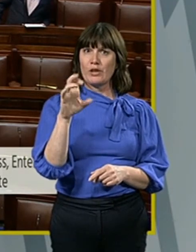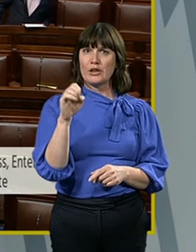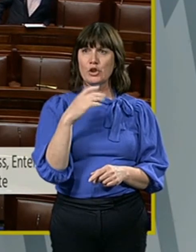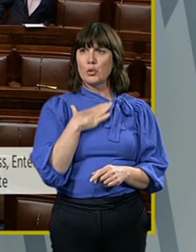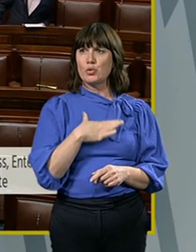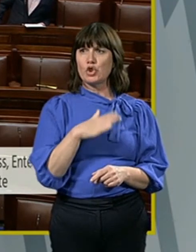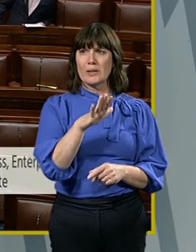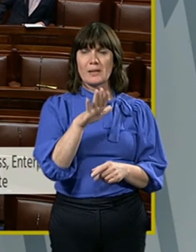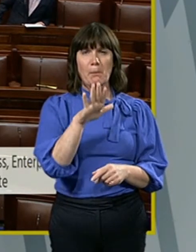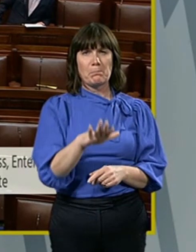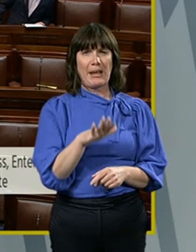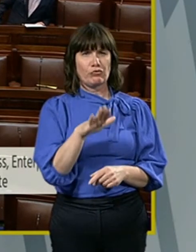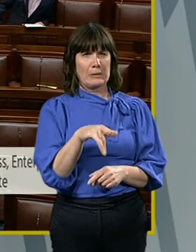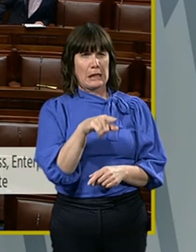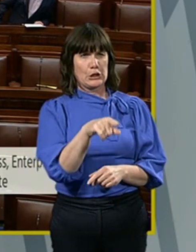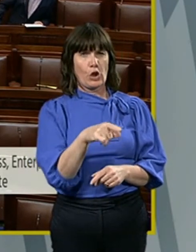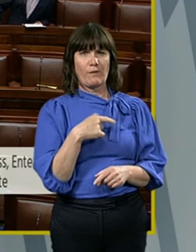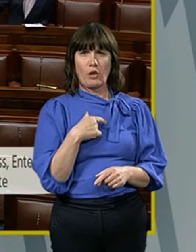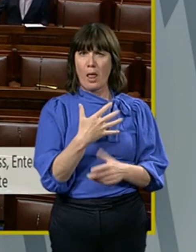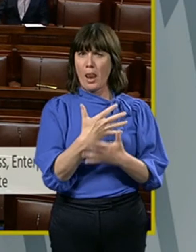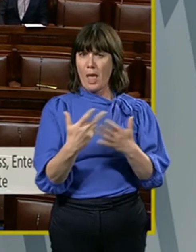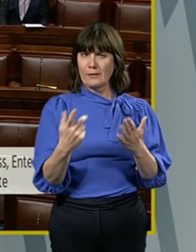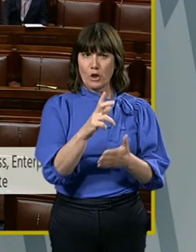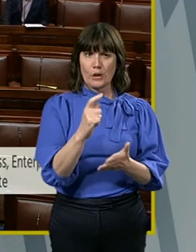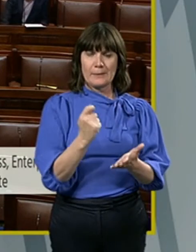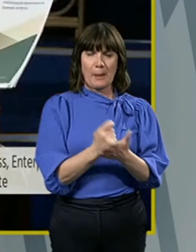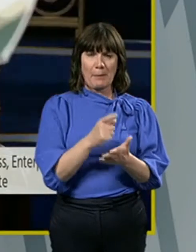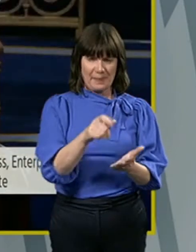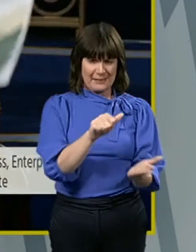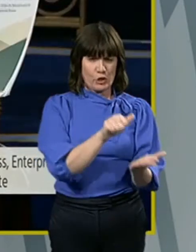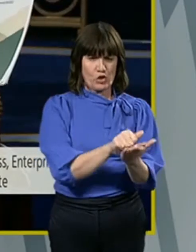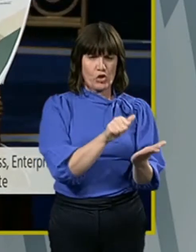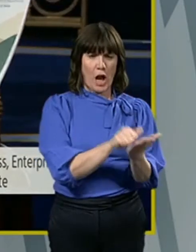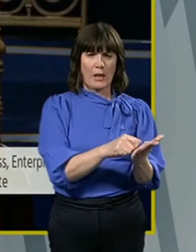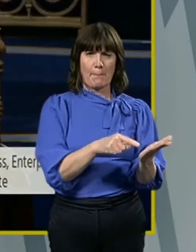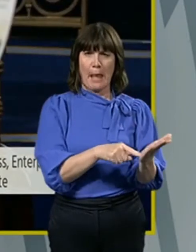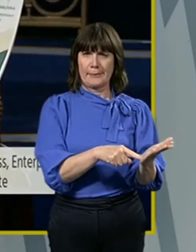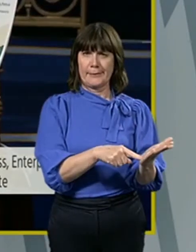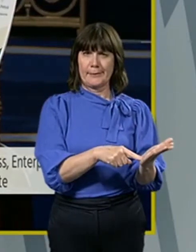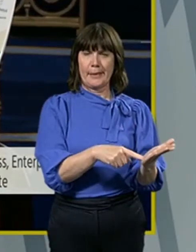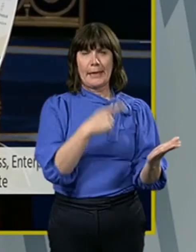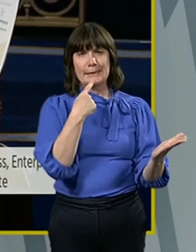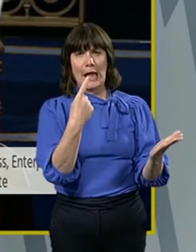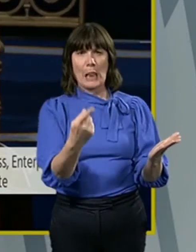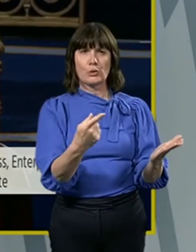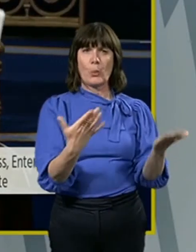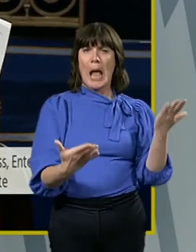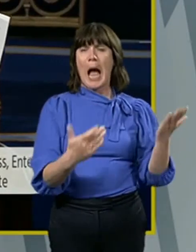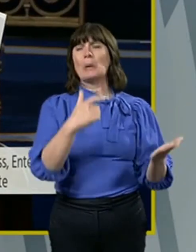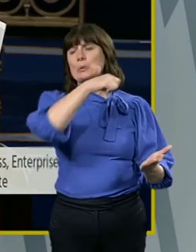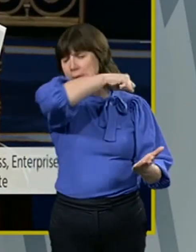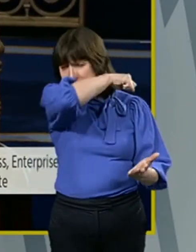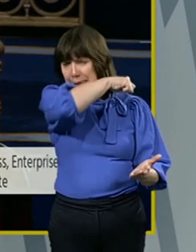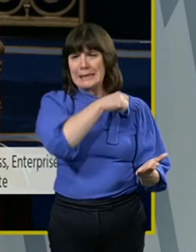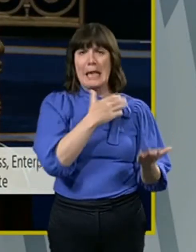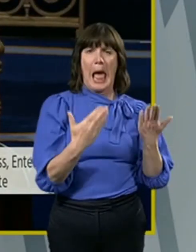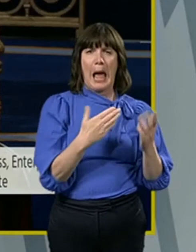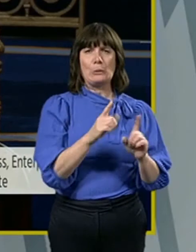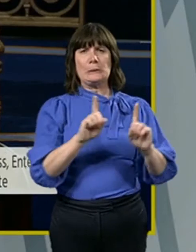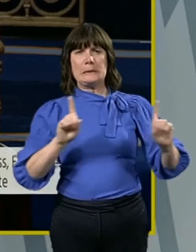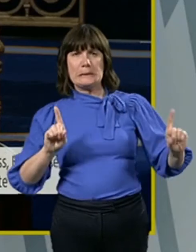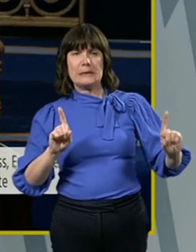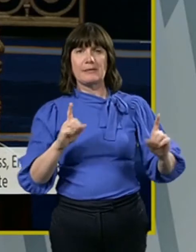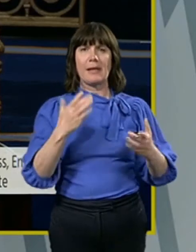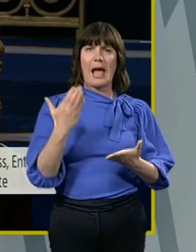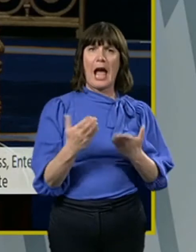her for a good section of the time by telling her this document tells you how to sneeze, how to distance, how to